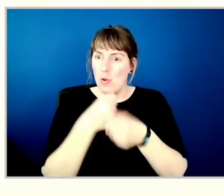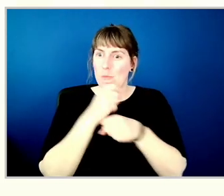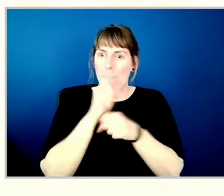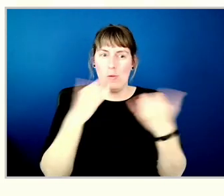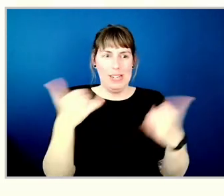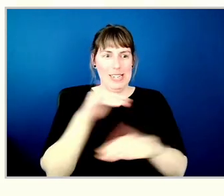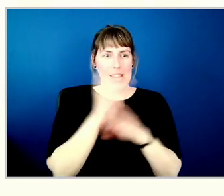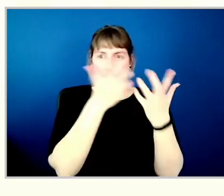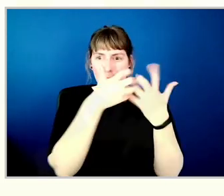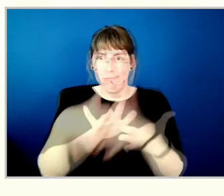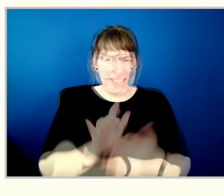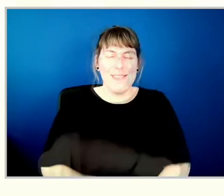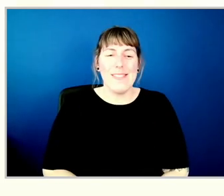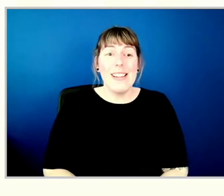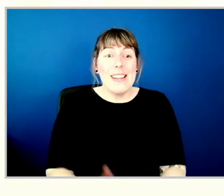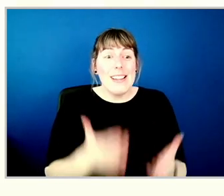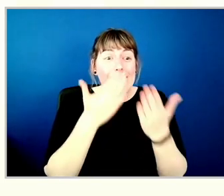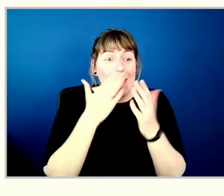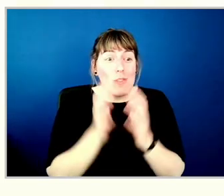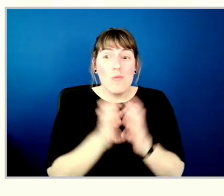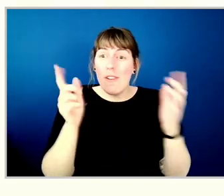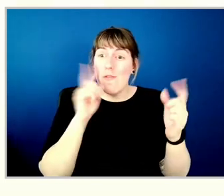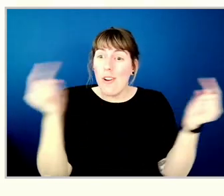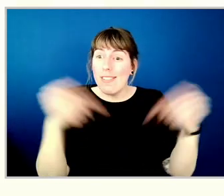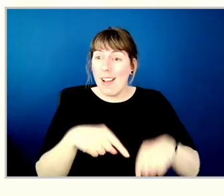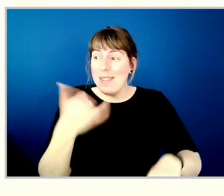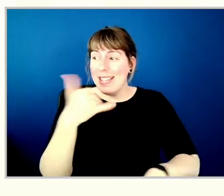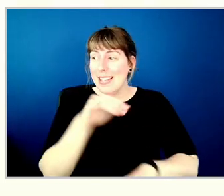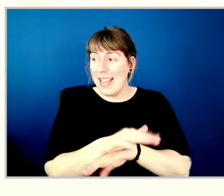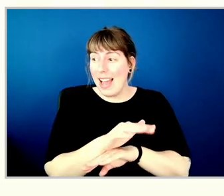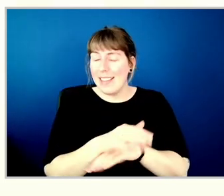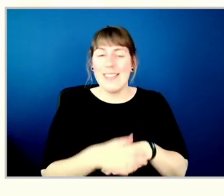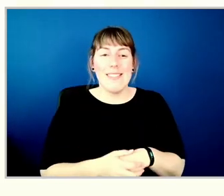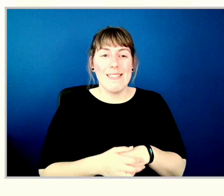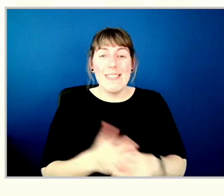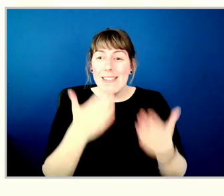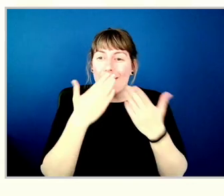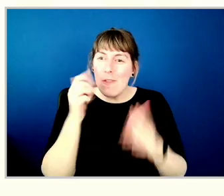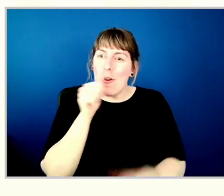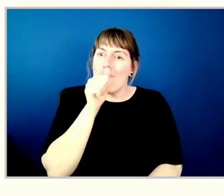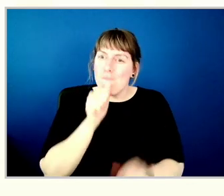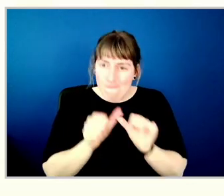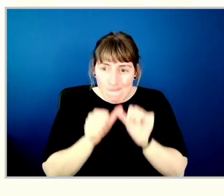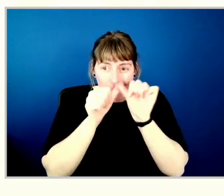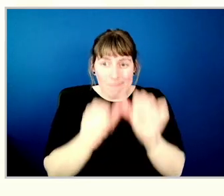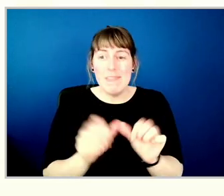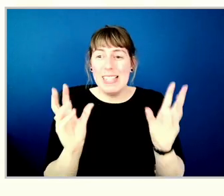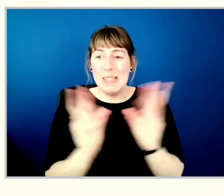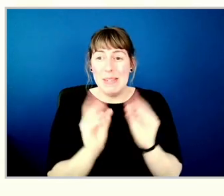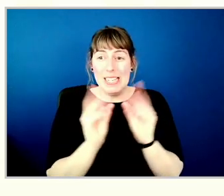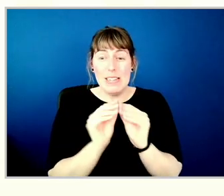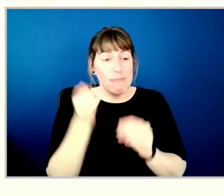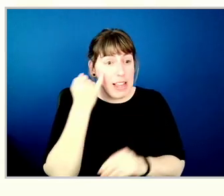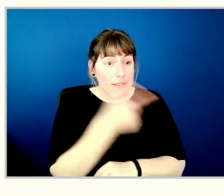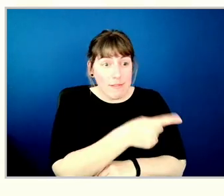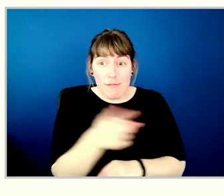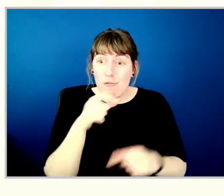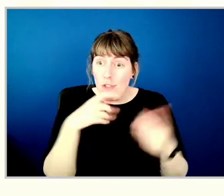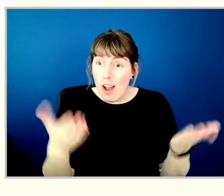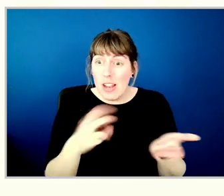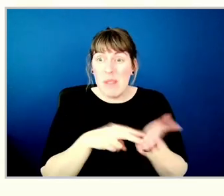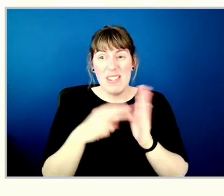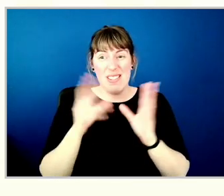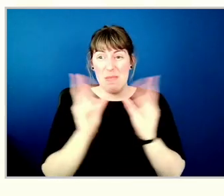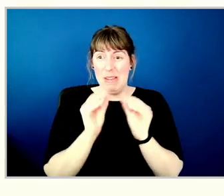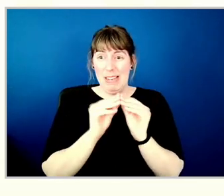webcast ran smoothly. Thank you to everyone who joined us tonight and stayed with us throughout the meeting. Without you, this meeting would not have been possible.